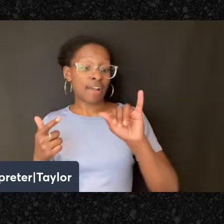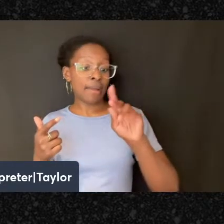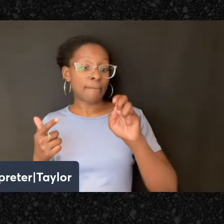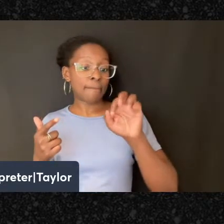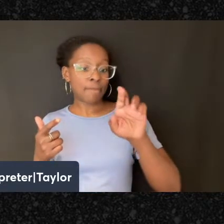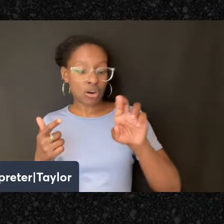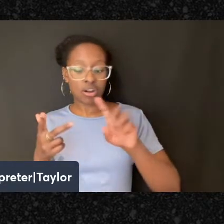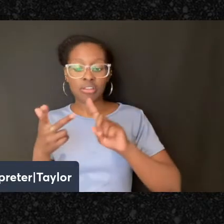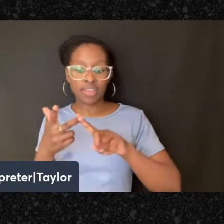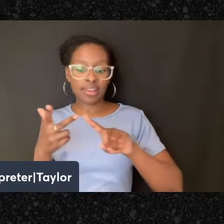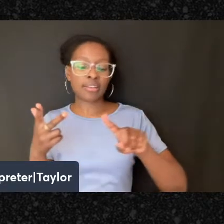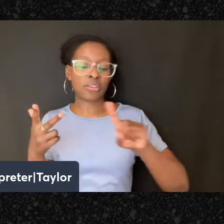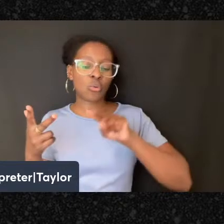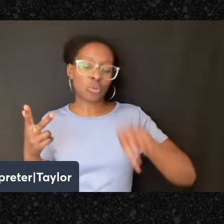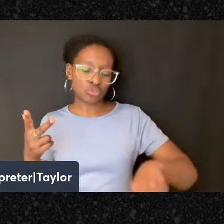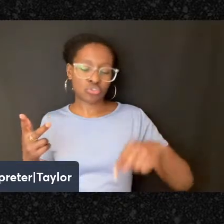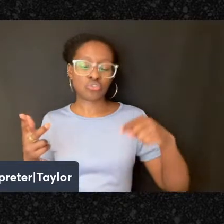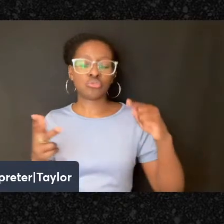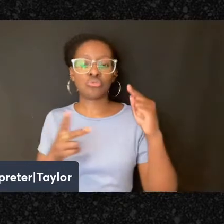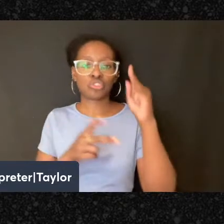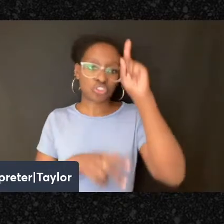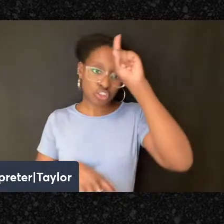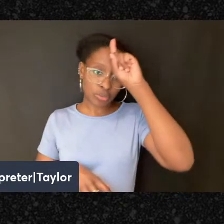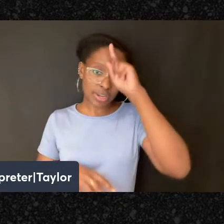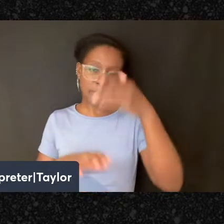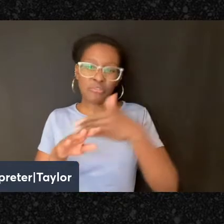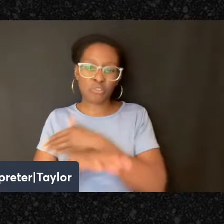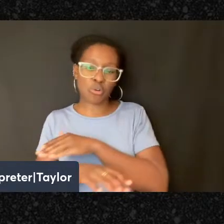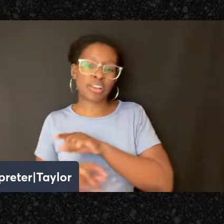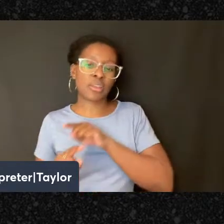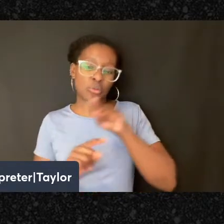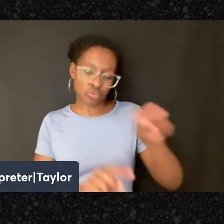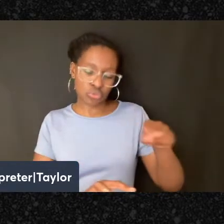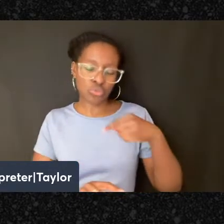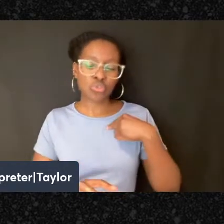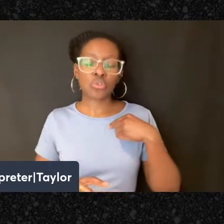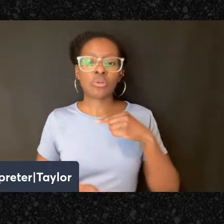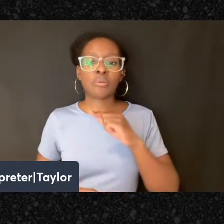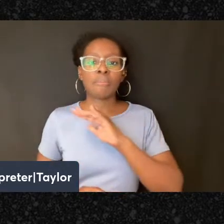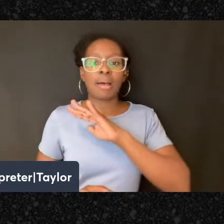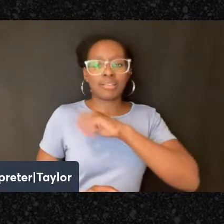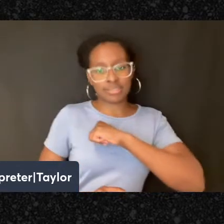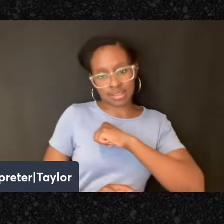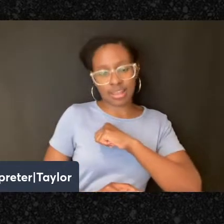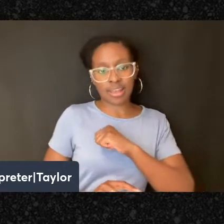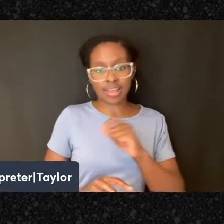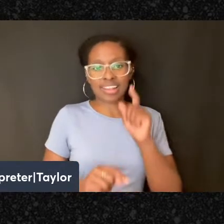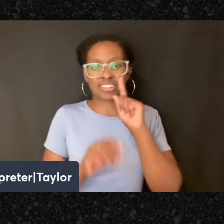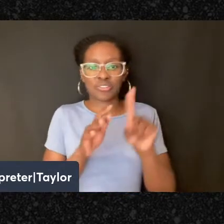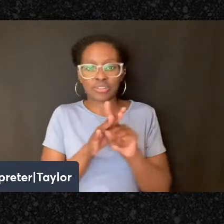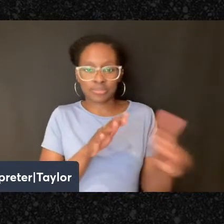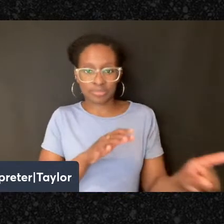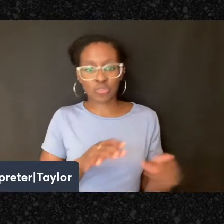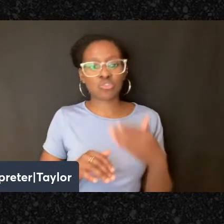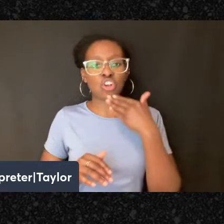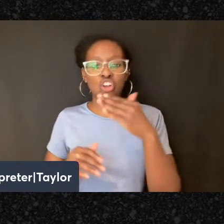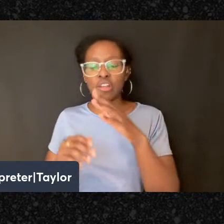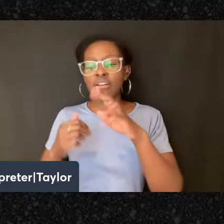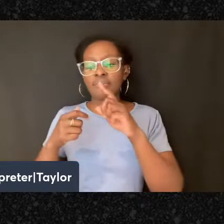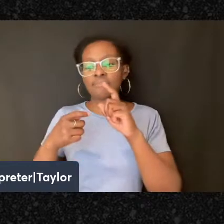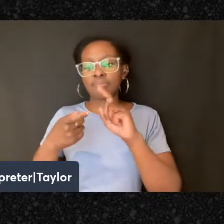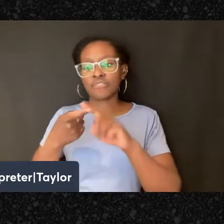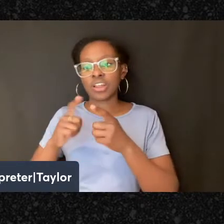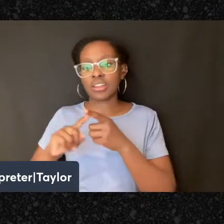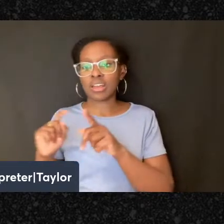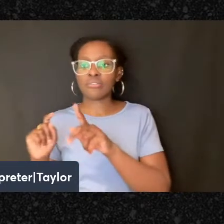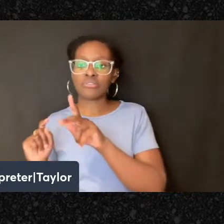moved to Palestine as a refugee. And he was a good friend, Gustav Landauer, whom Anna mentioned in her